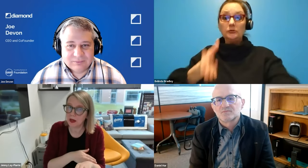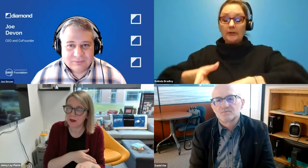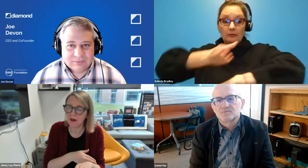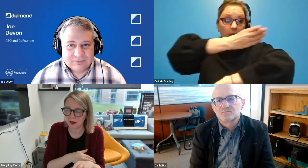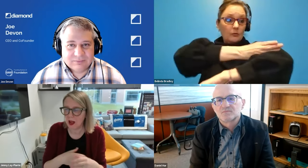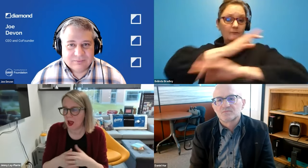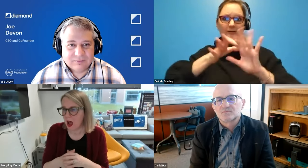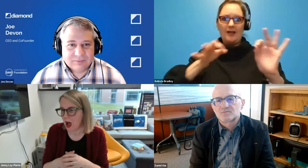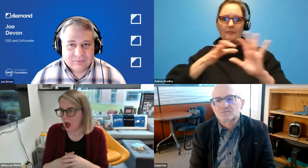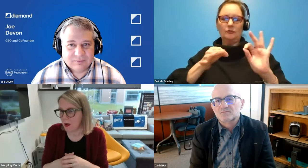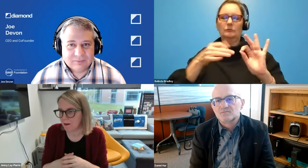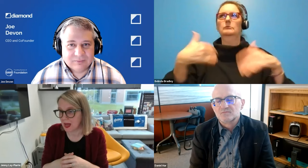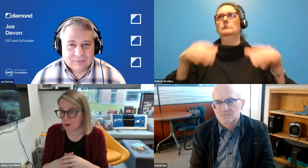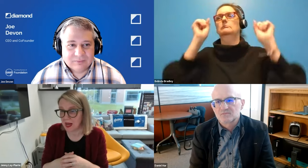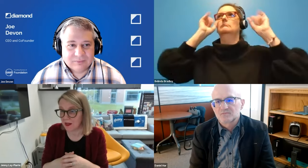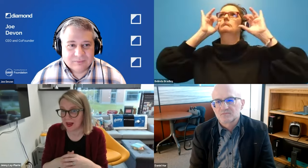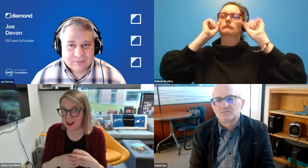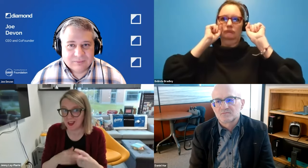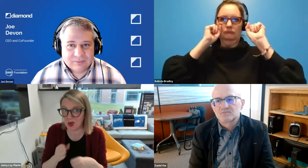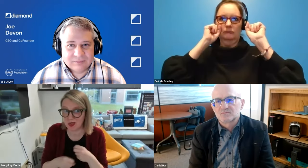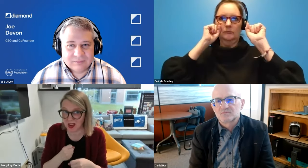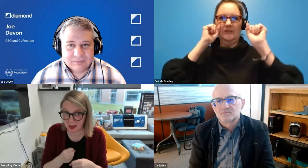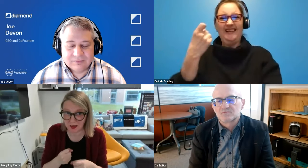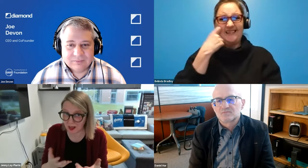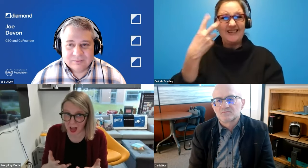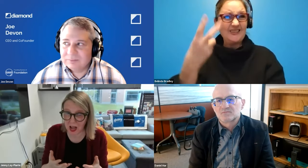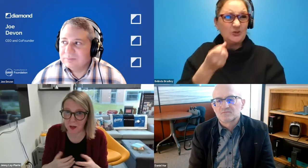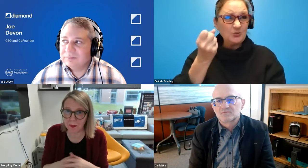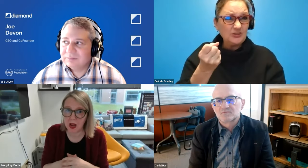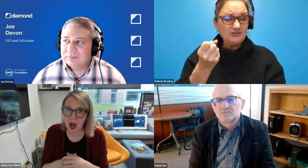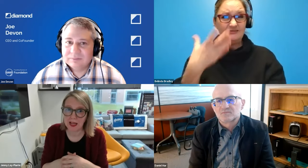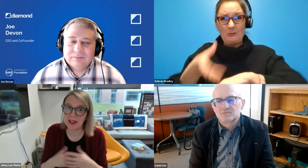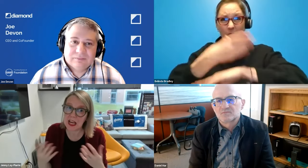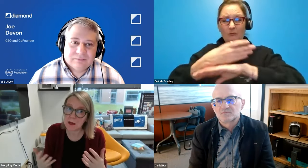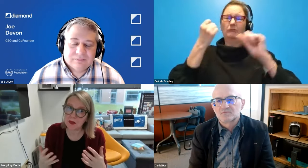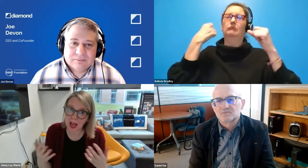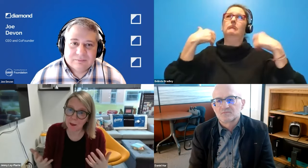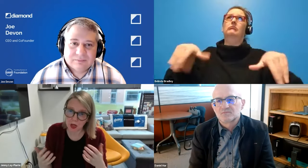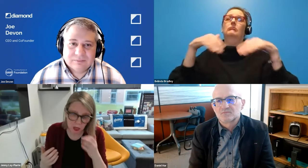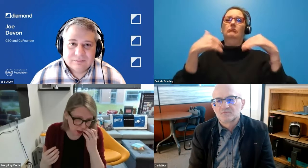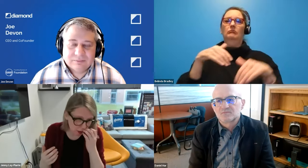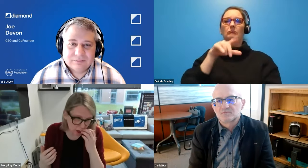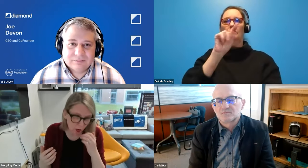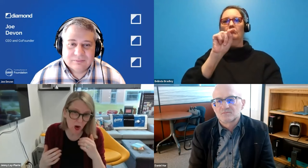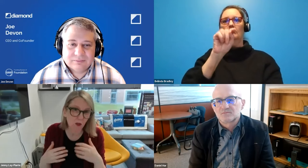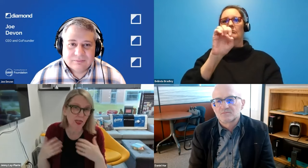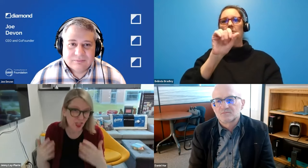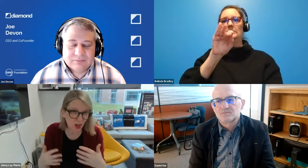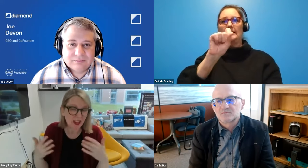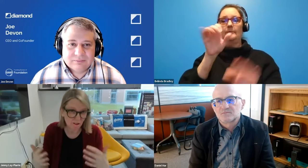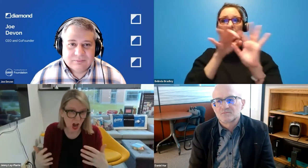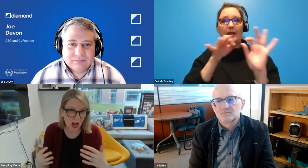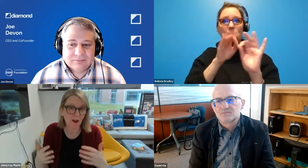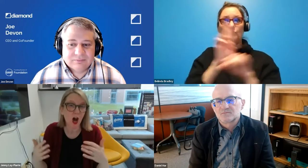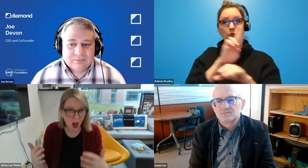improvements in really the last two years. Teams captioning grew over